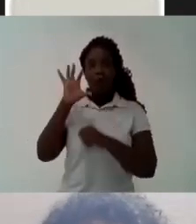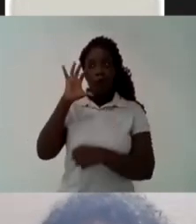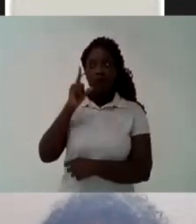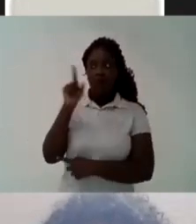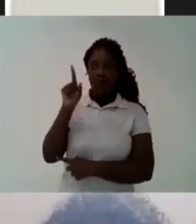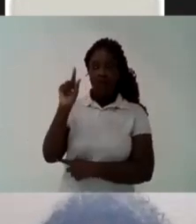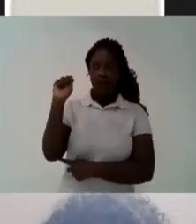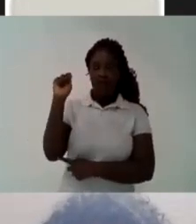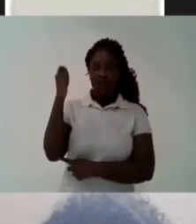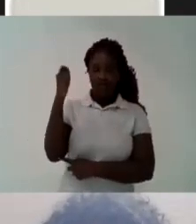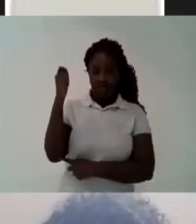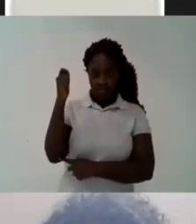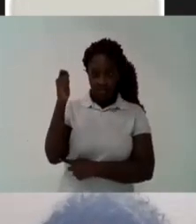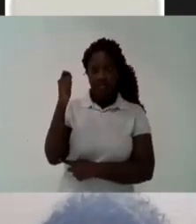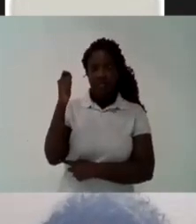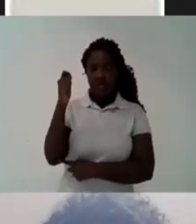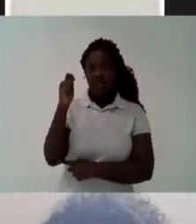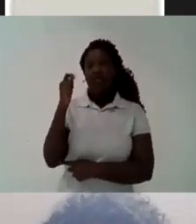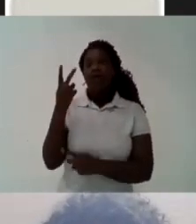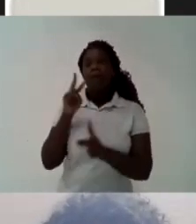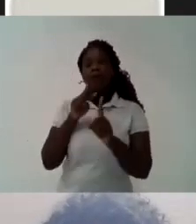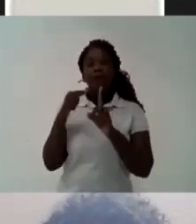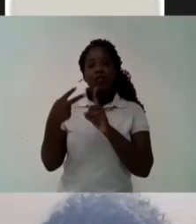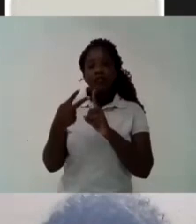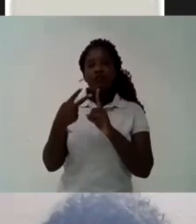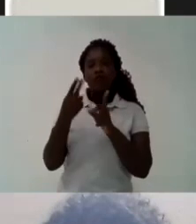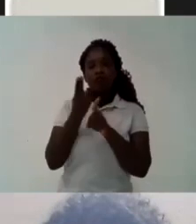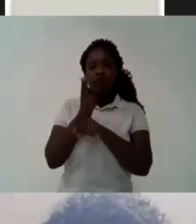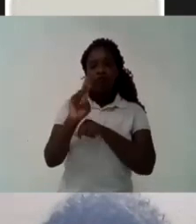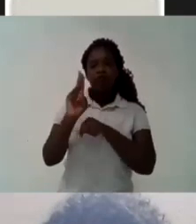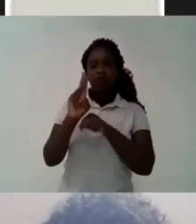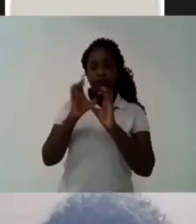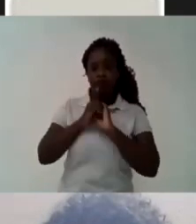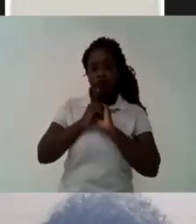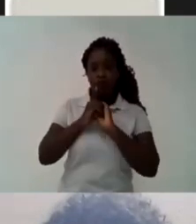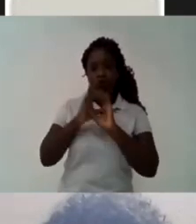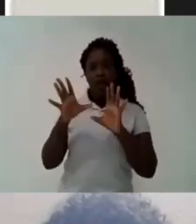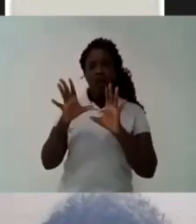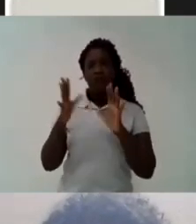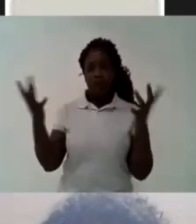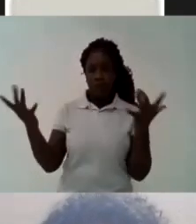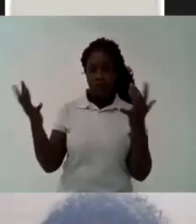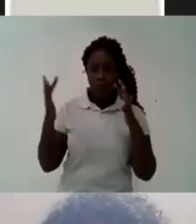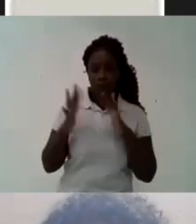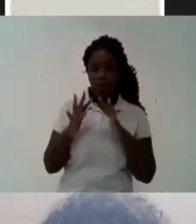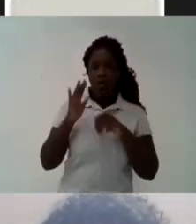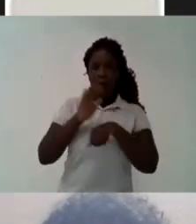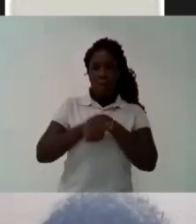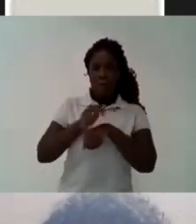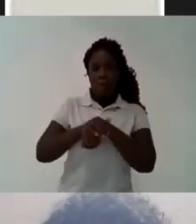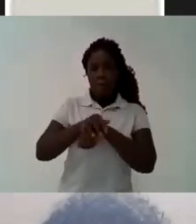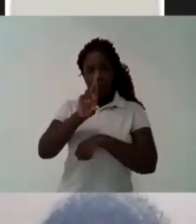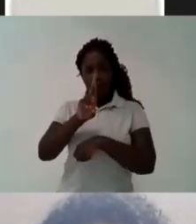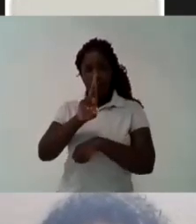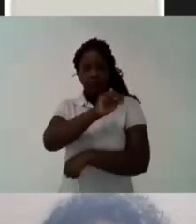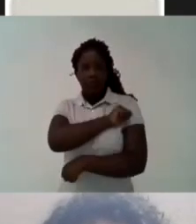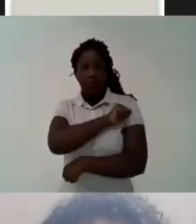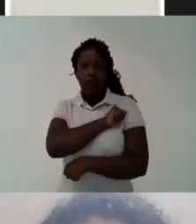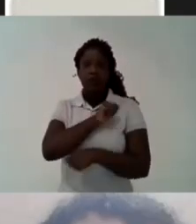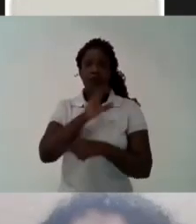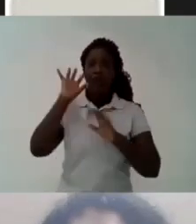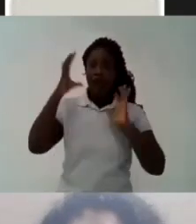see our role as part of a group of